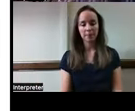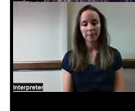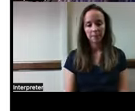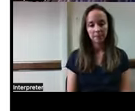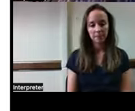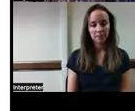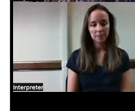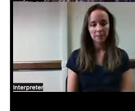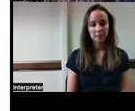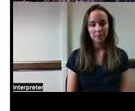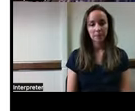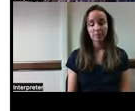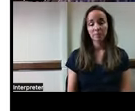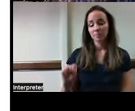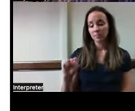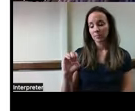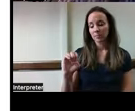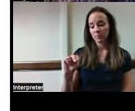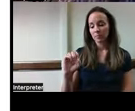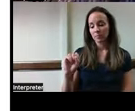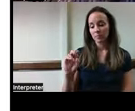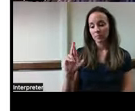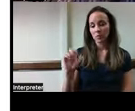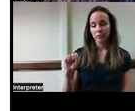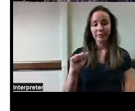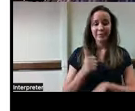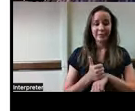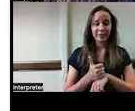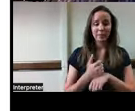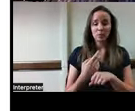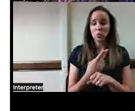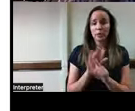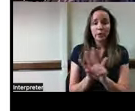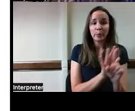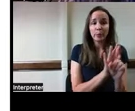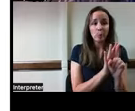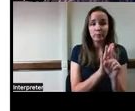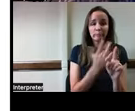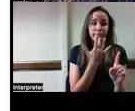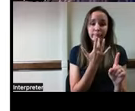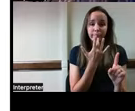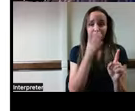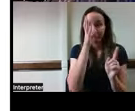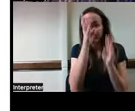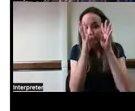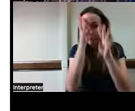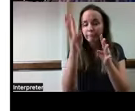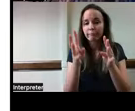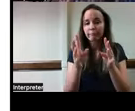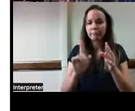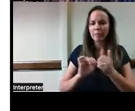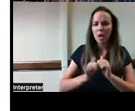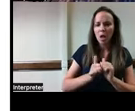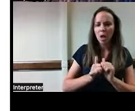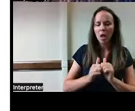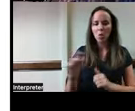And these sensors can be set up and you use your own cleverness, your own creativity, and deciding where in a particular